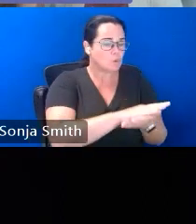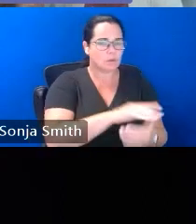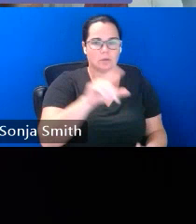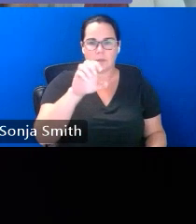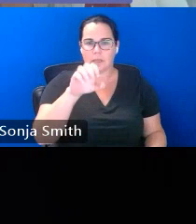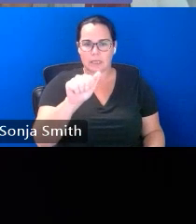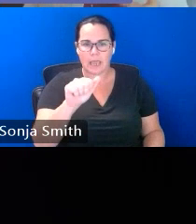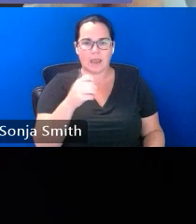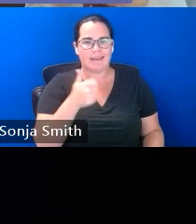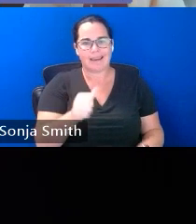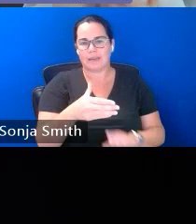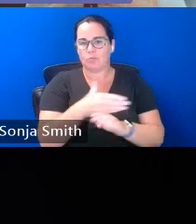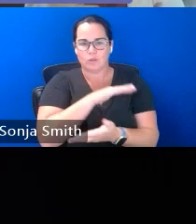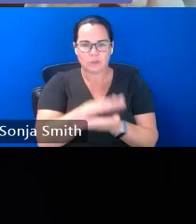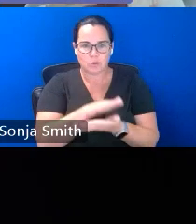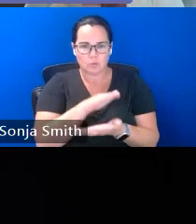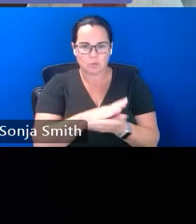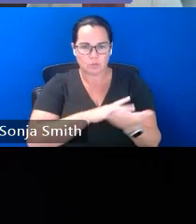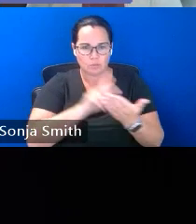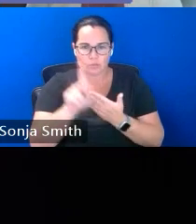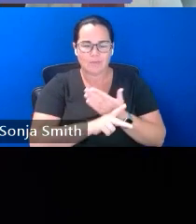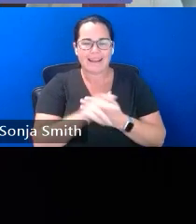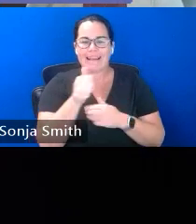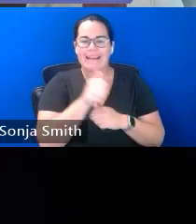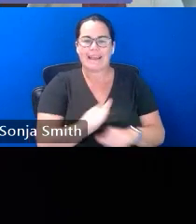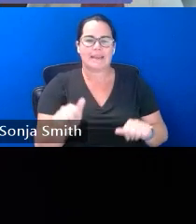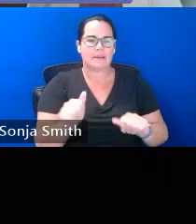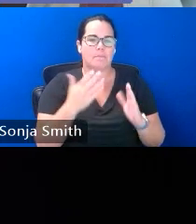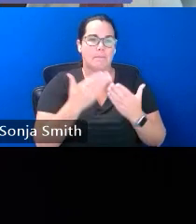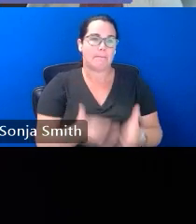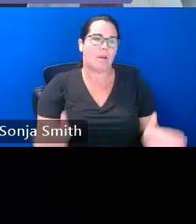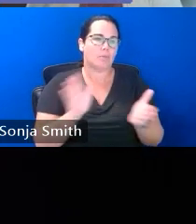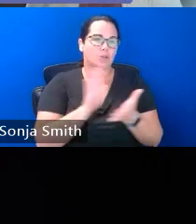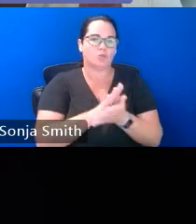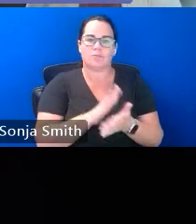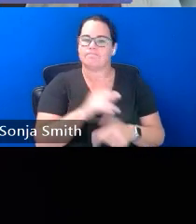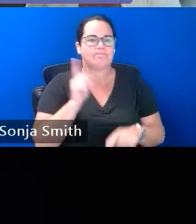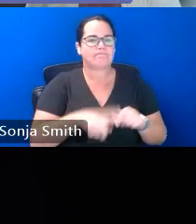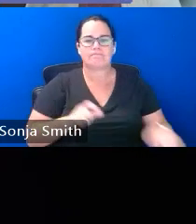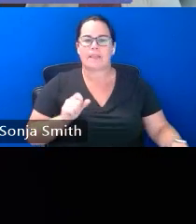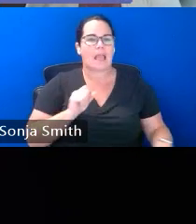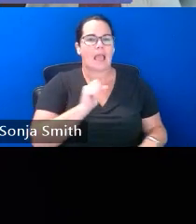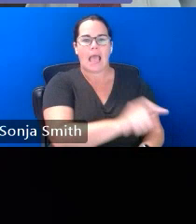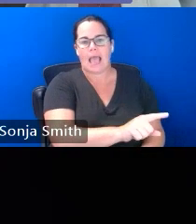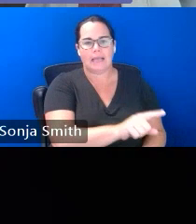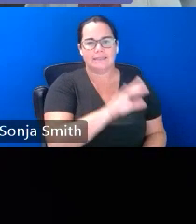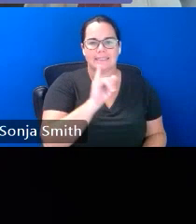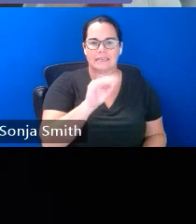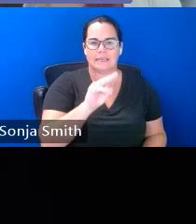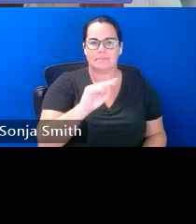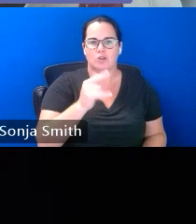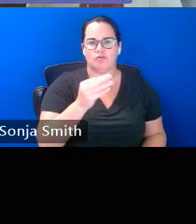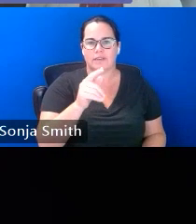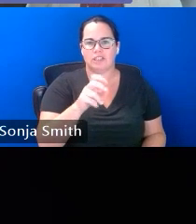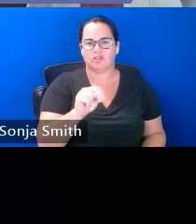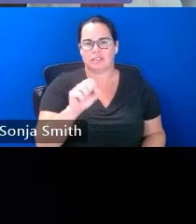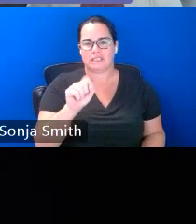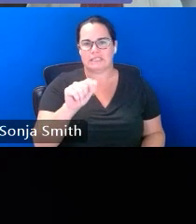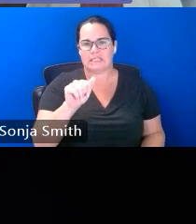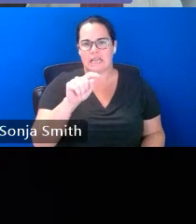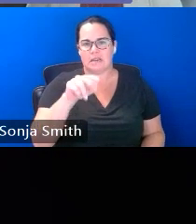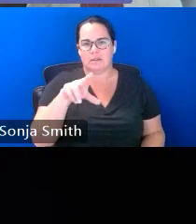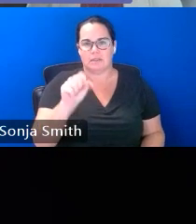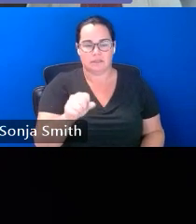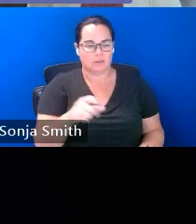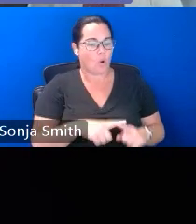preschool program any kind of public school program cannot ask about a student or family's immigration status or discourage a family